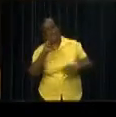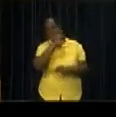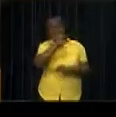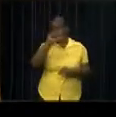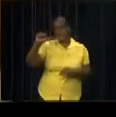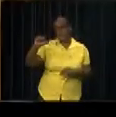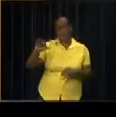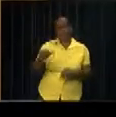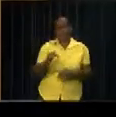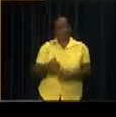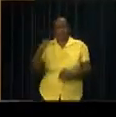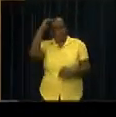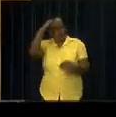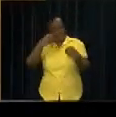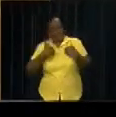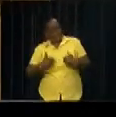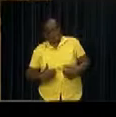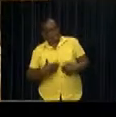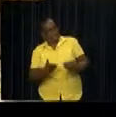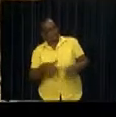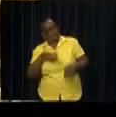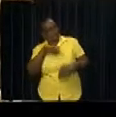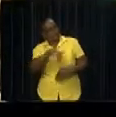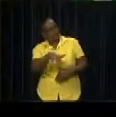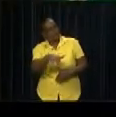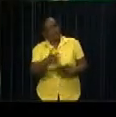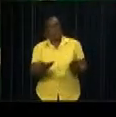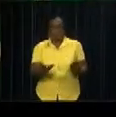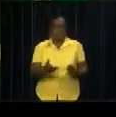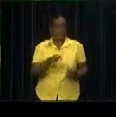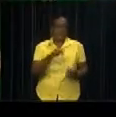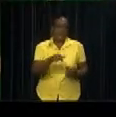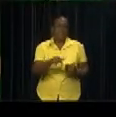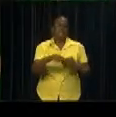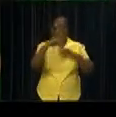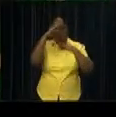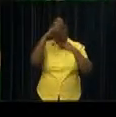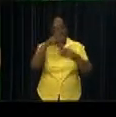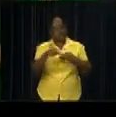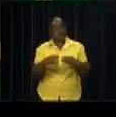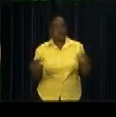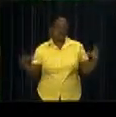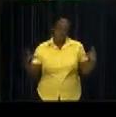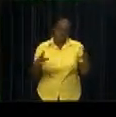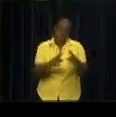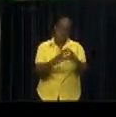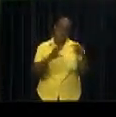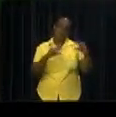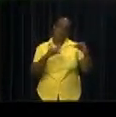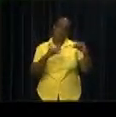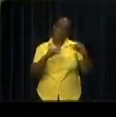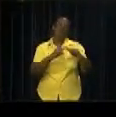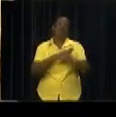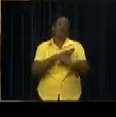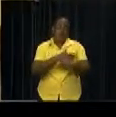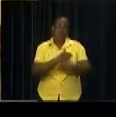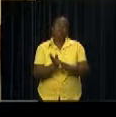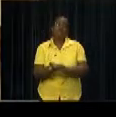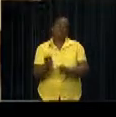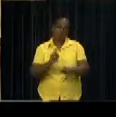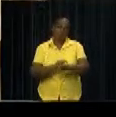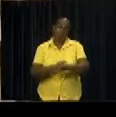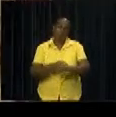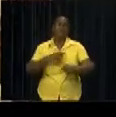ambassadors and diplomats. For the head of state, the bilateral relationship between France and Suriname has strongly